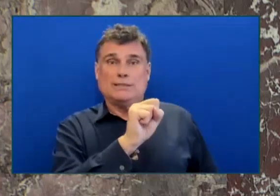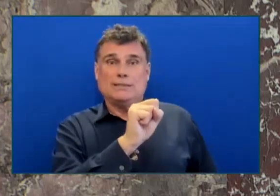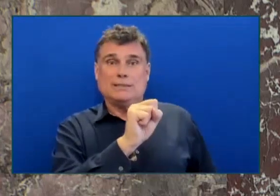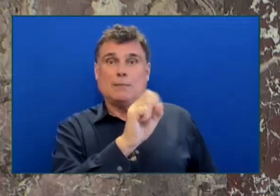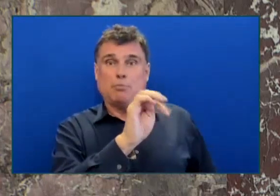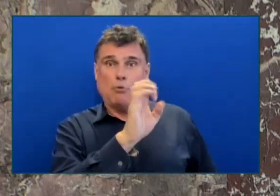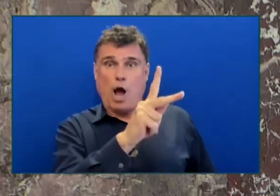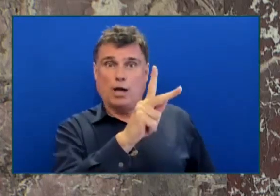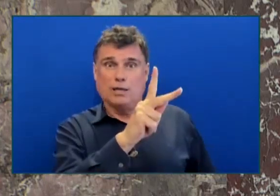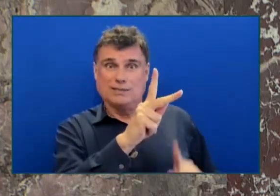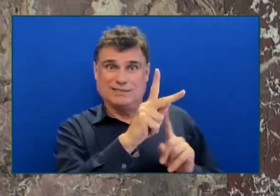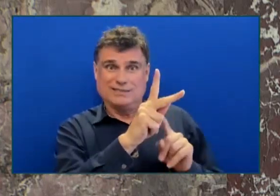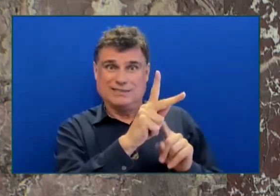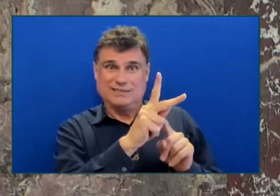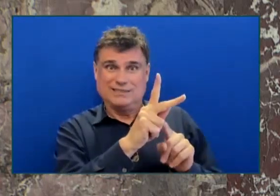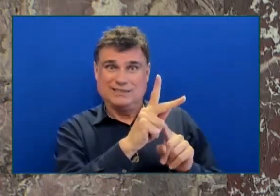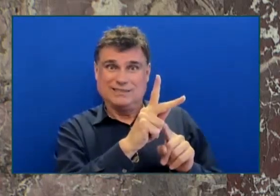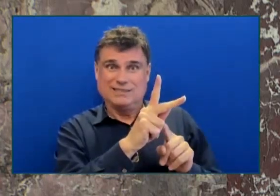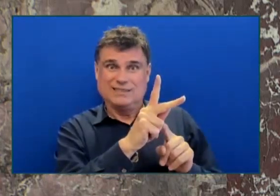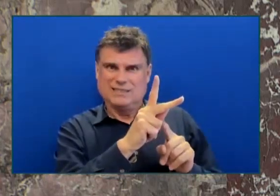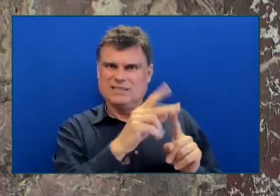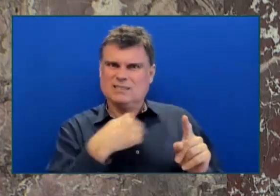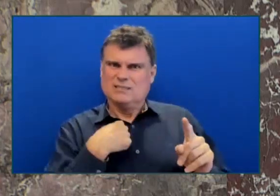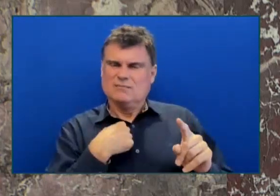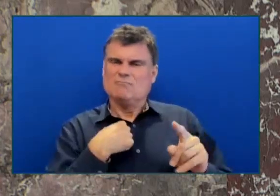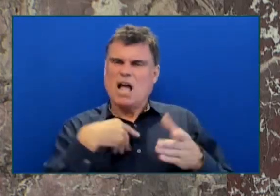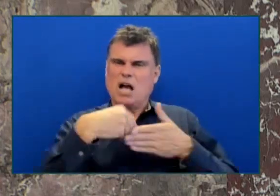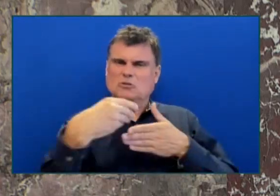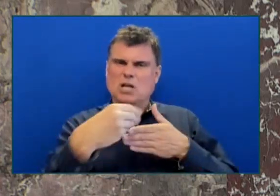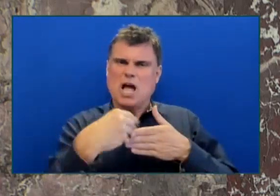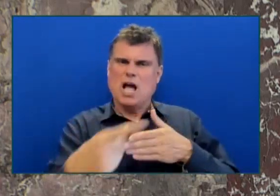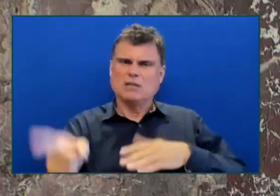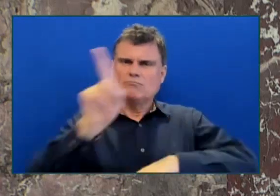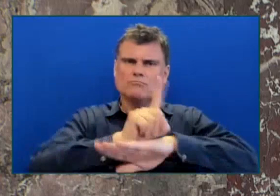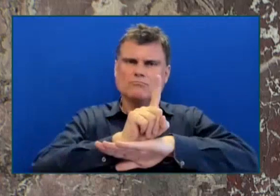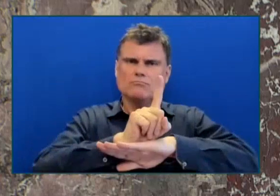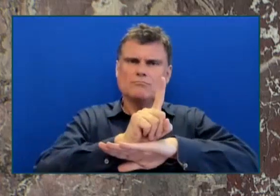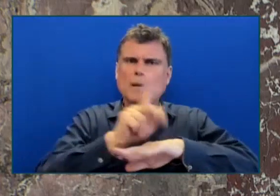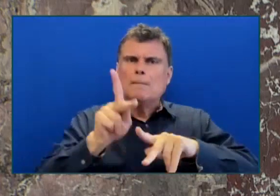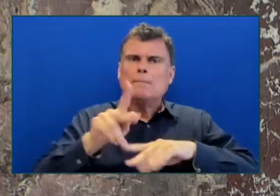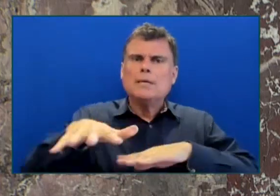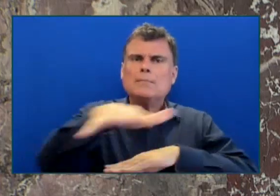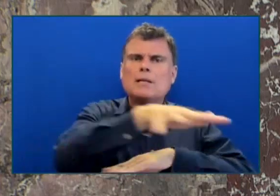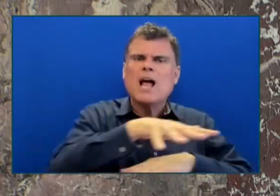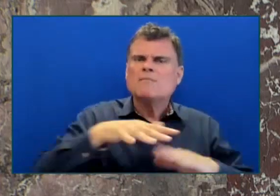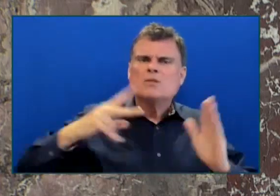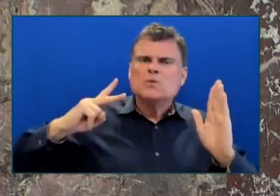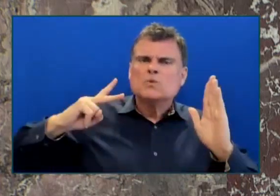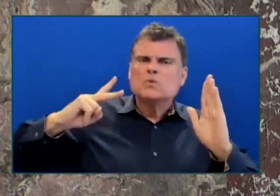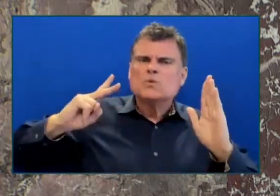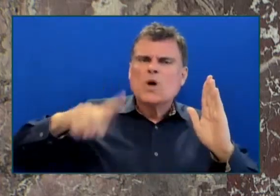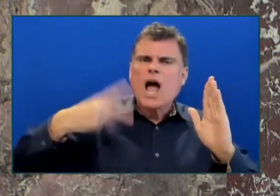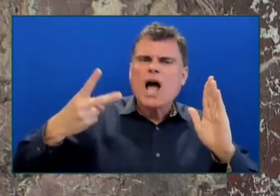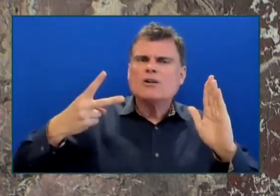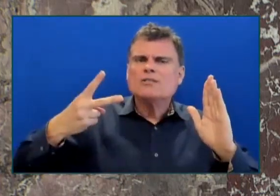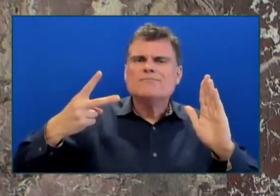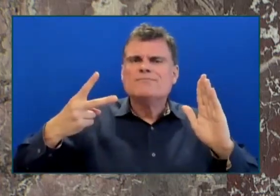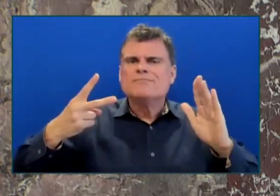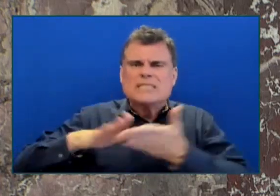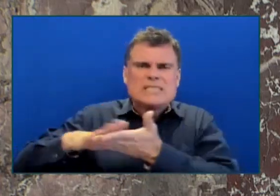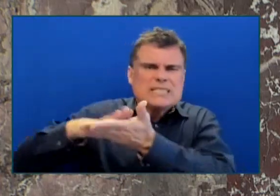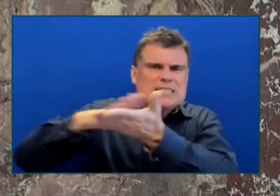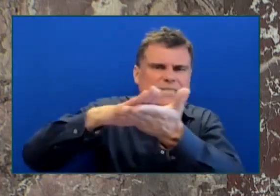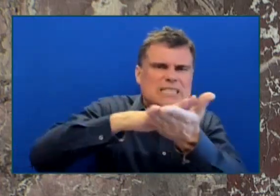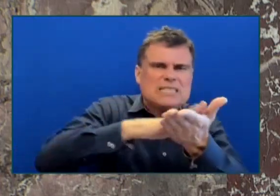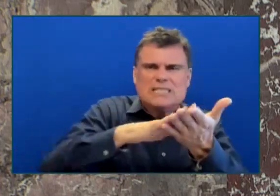rooms And be made homeless As the landlord went to Home Depot To buy plywood and tools To nail